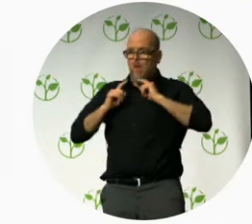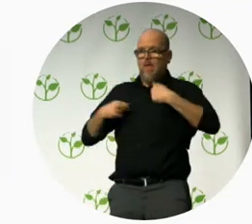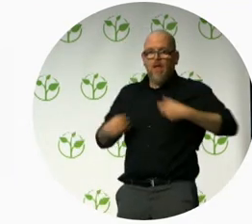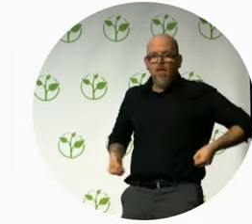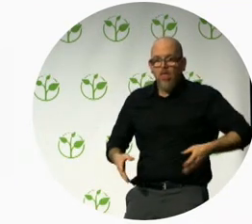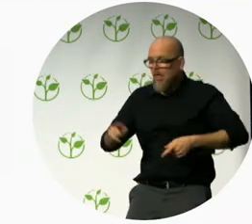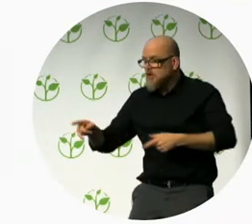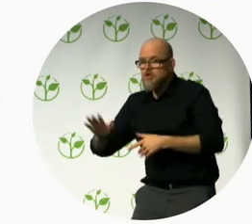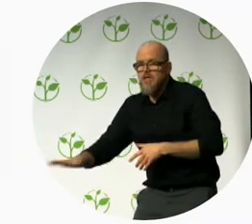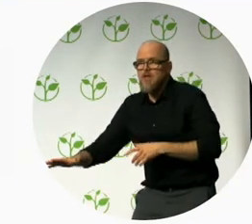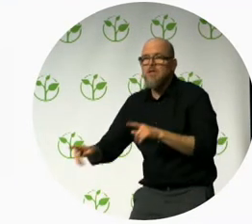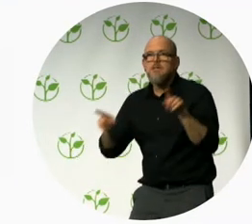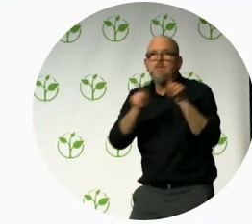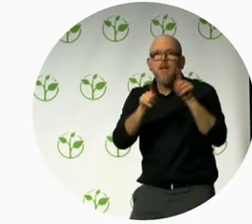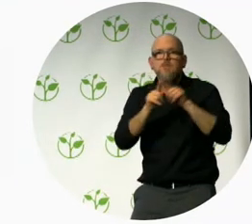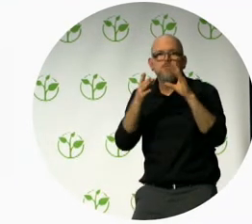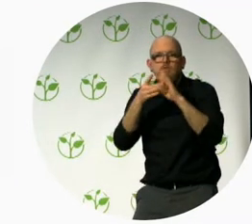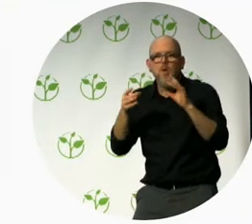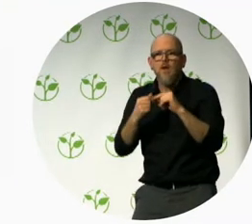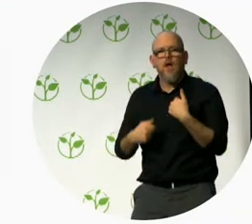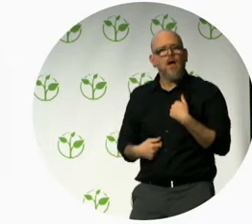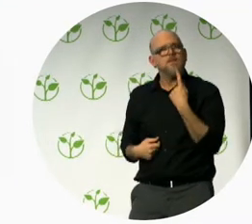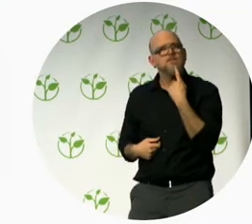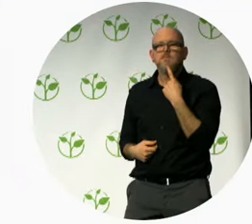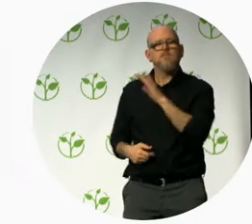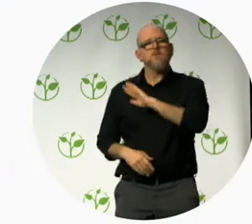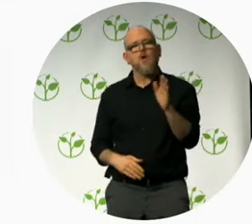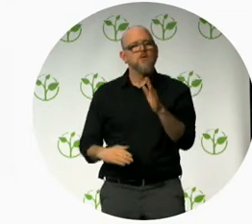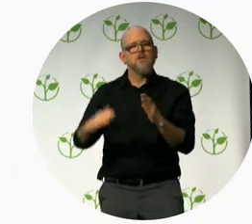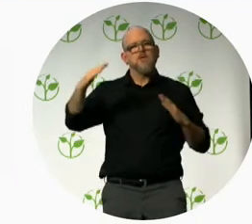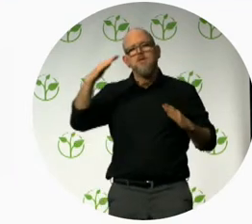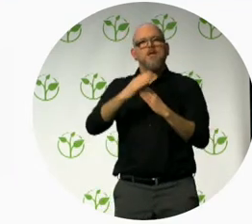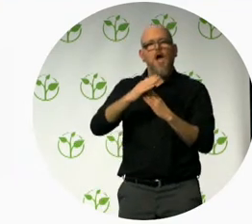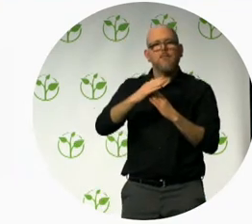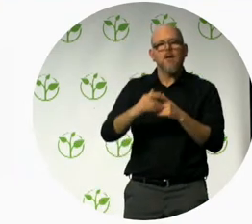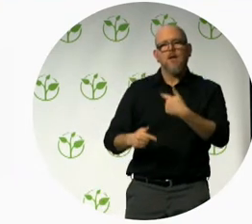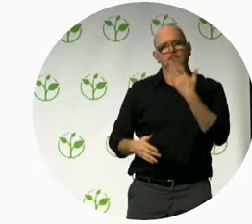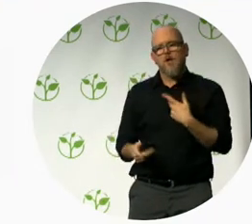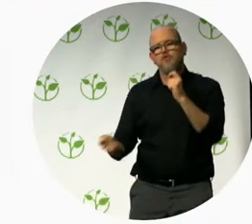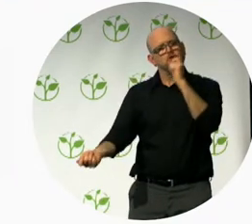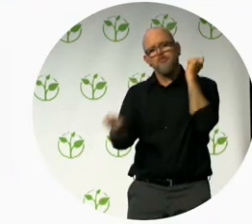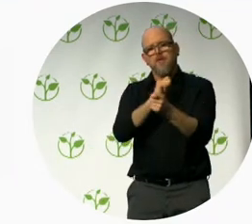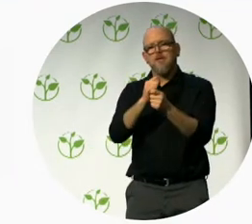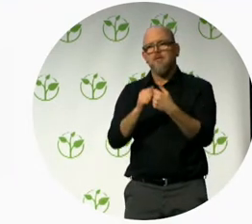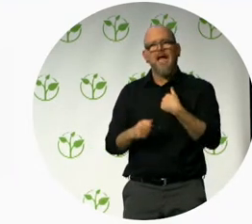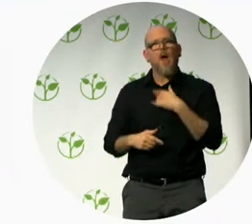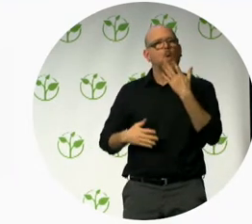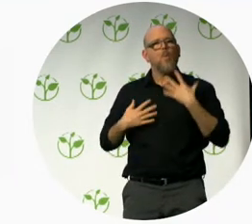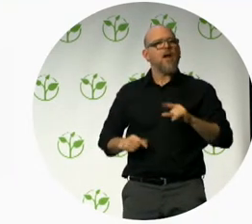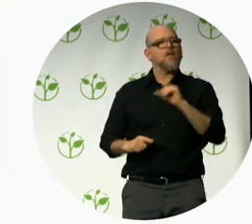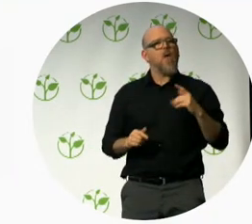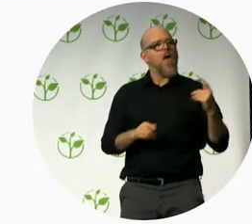Something had to be done. I understood my life mission is to make